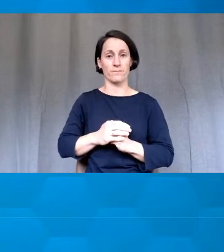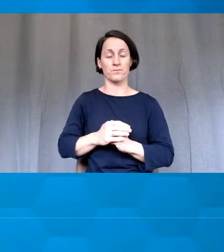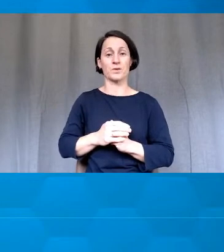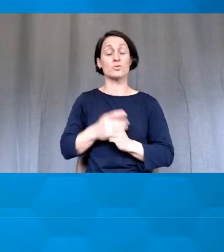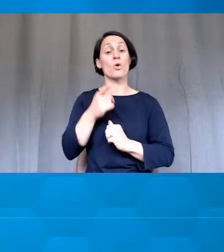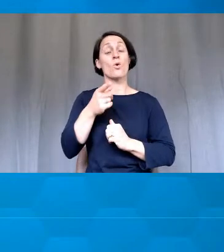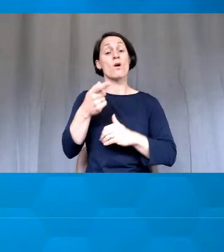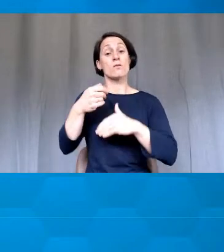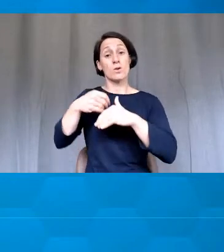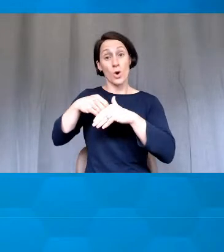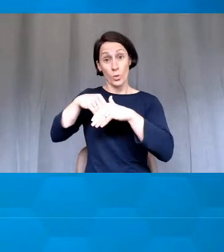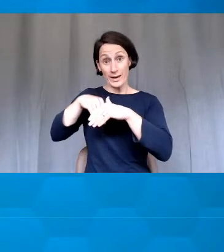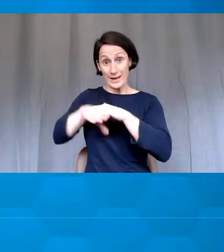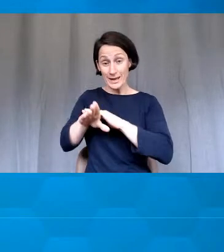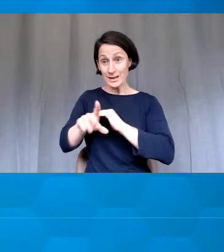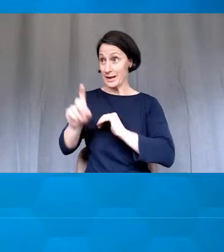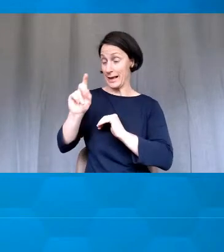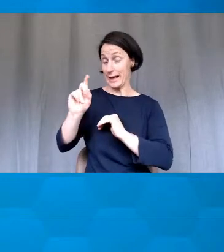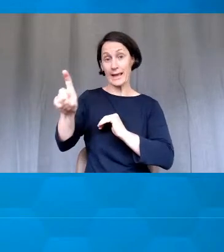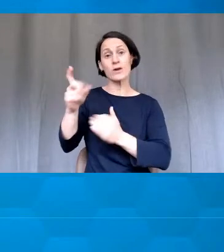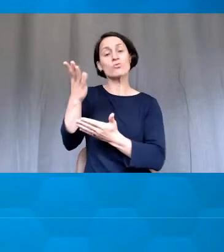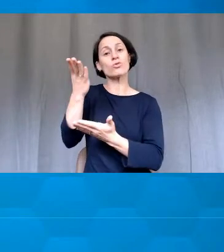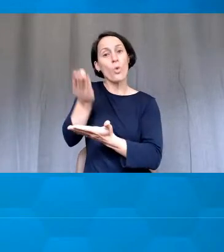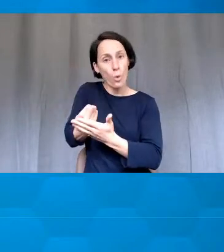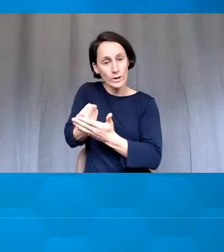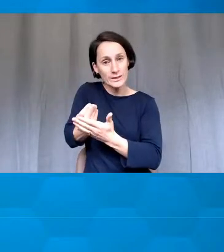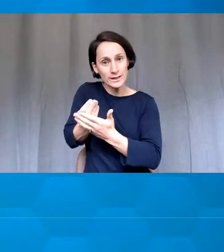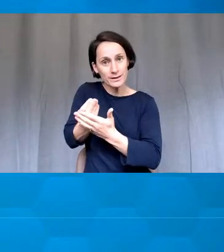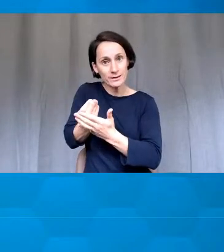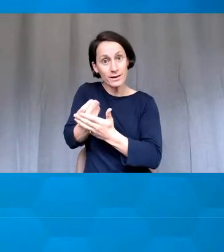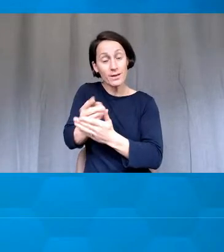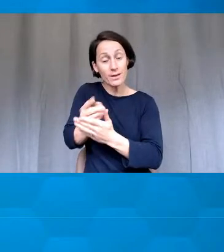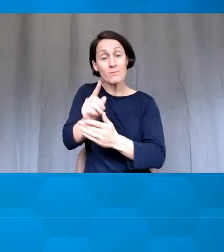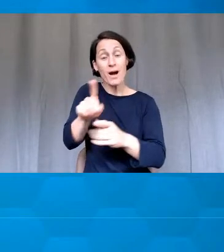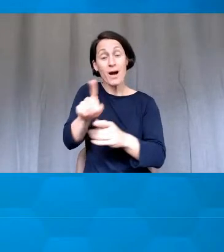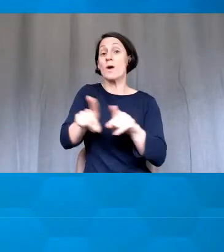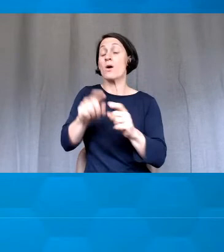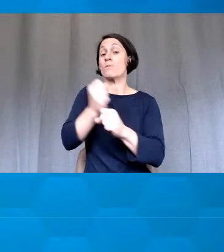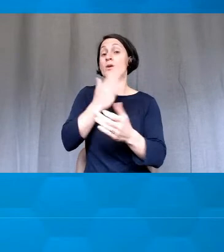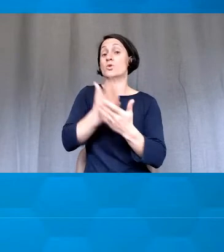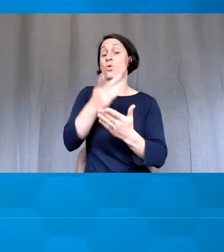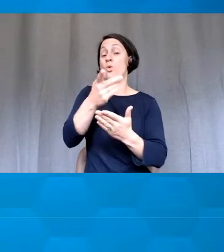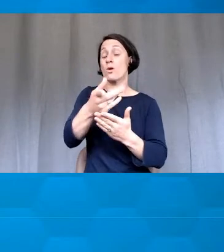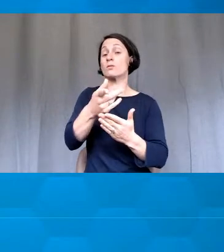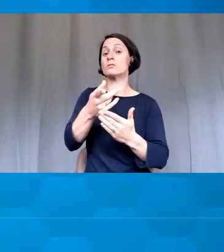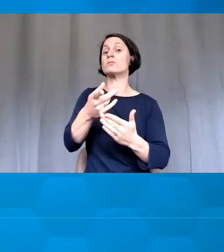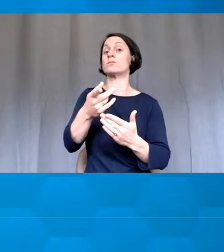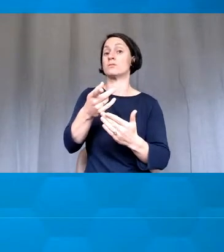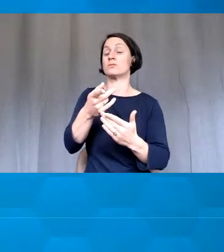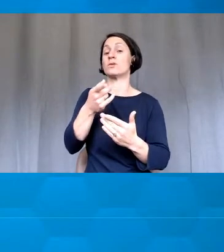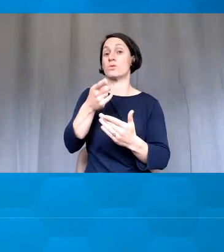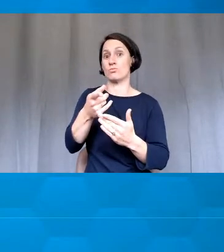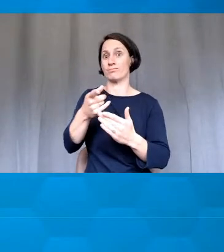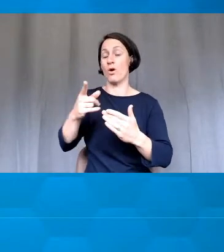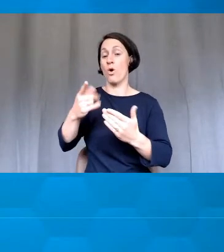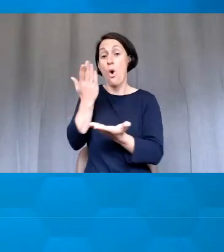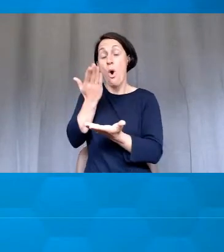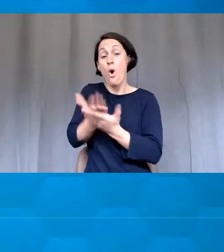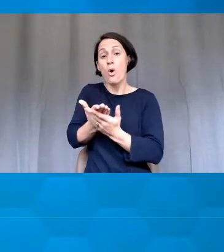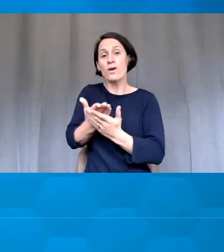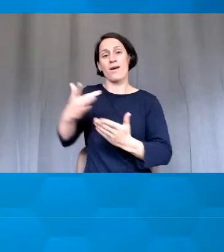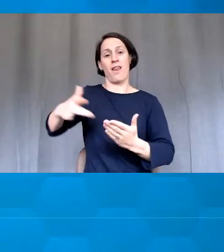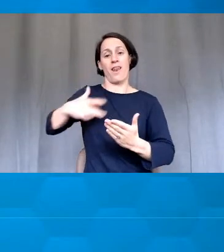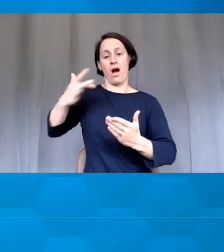you switch on recording, but also really important for that inclusive piece is make sure that you turn on your live